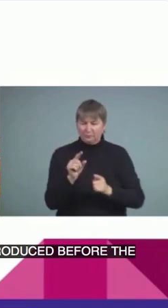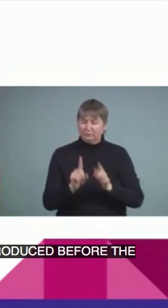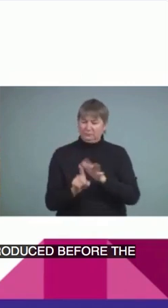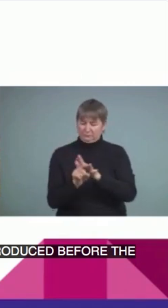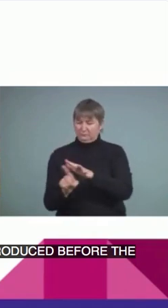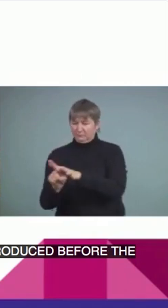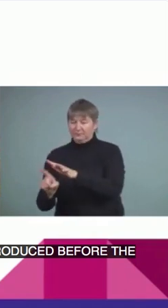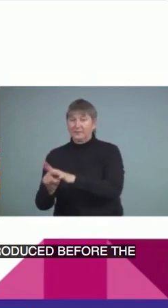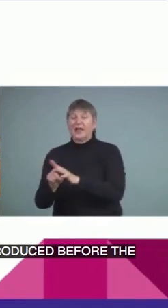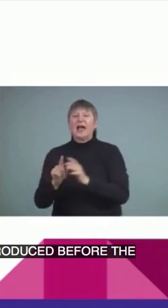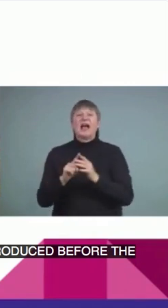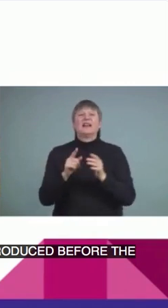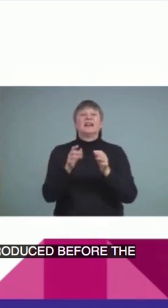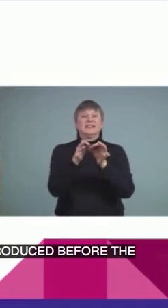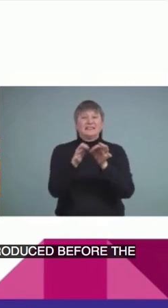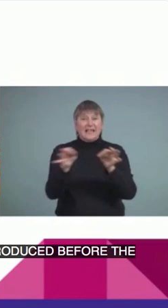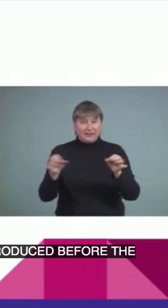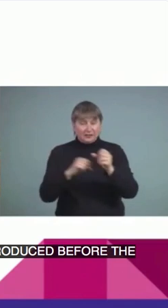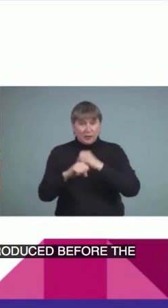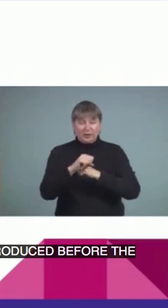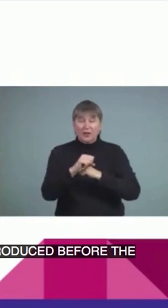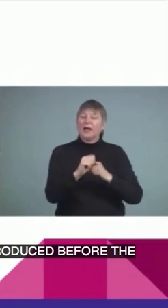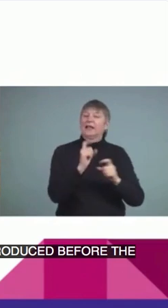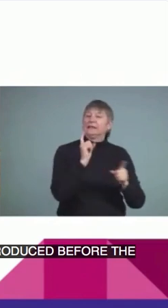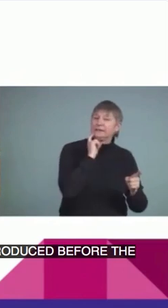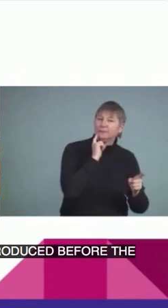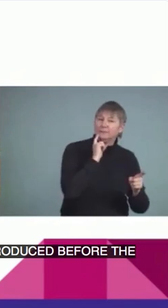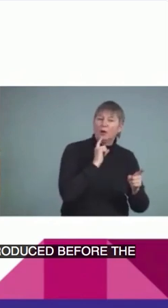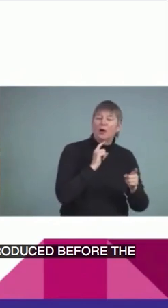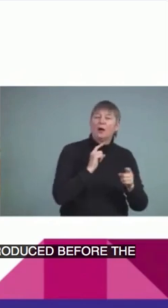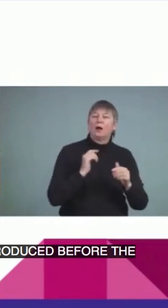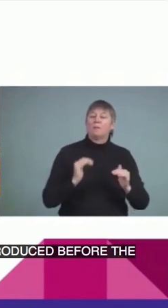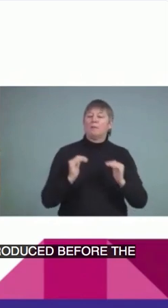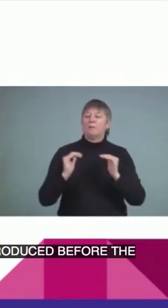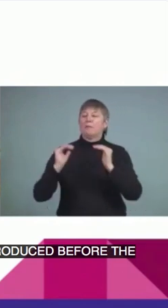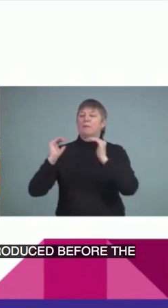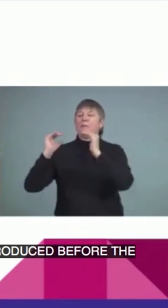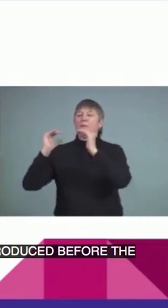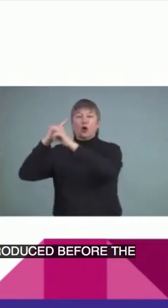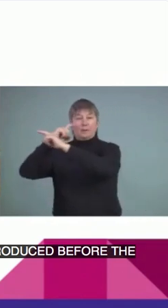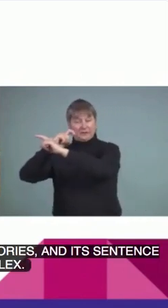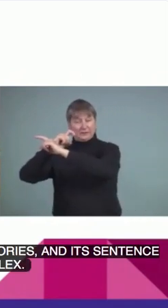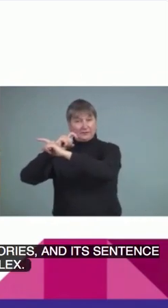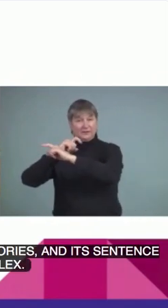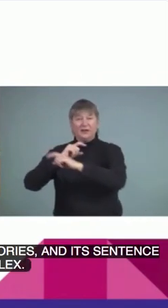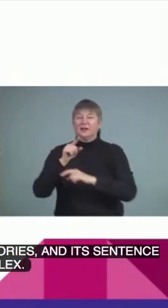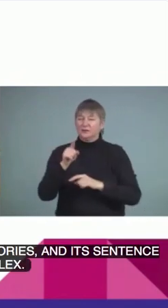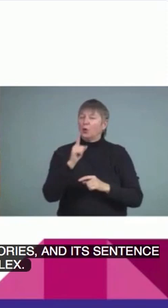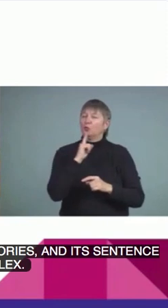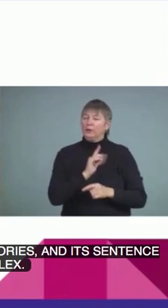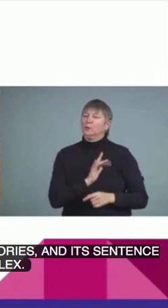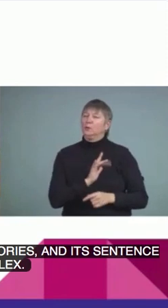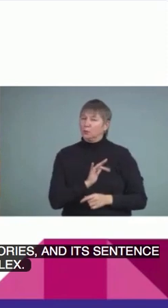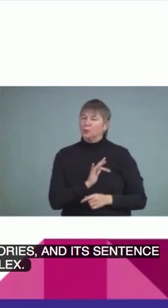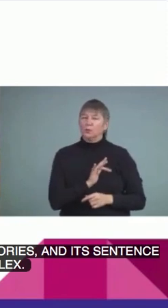sentence structure moves from simple to complex. So, it is a nice resource that can be